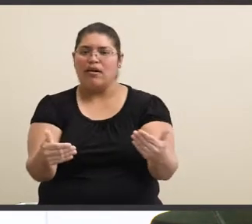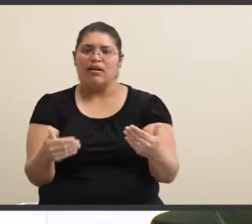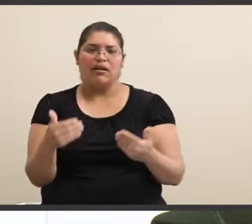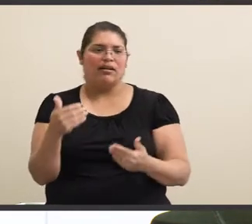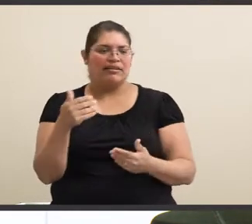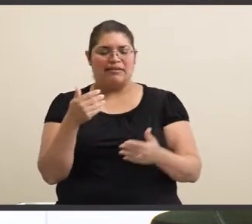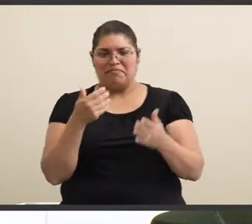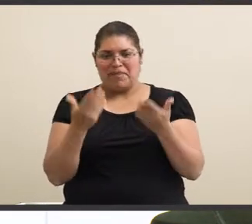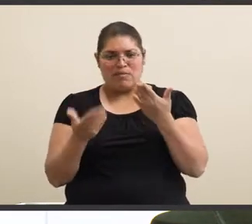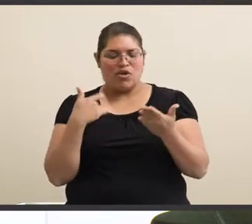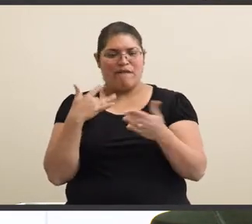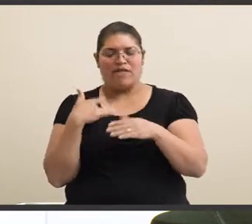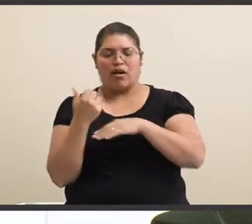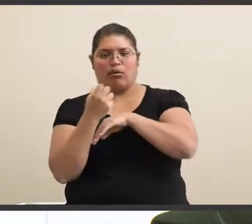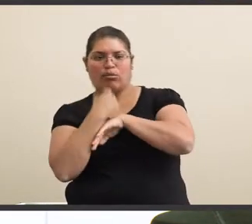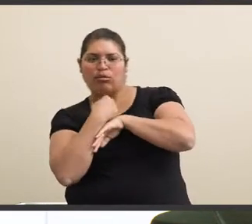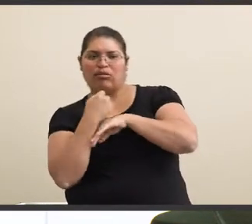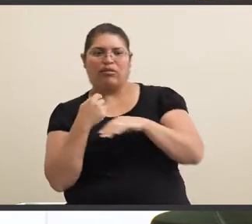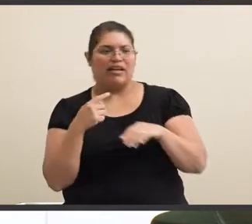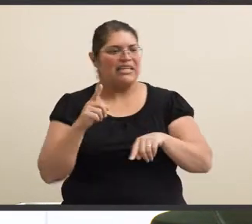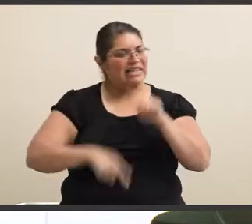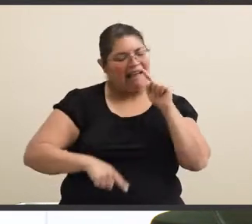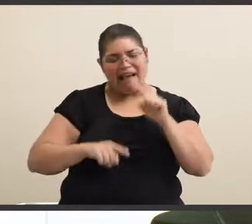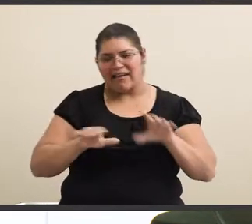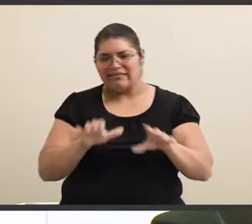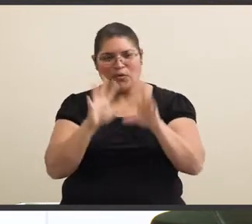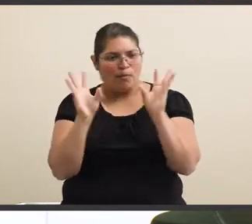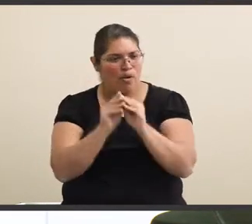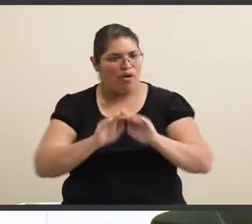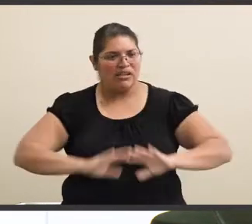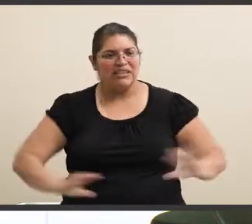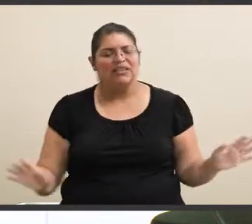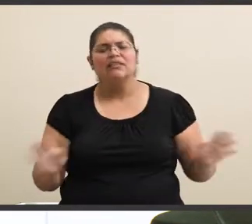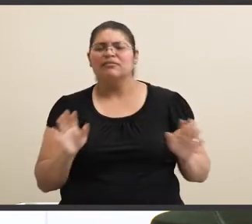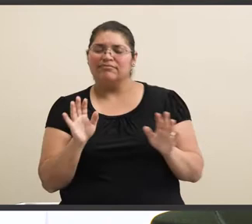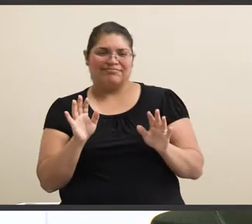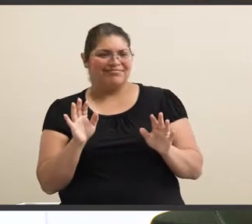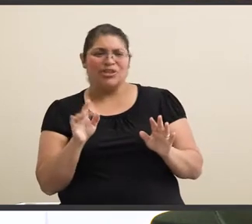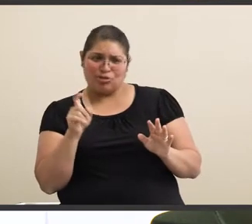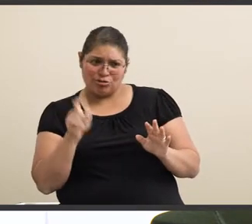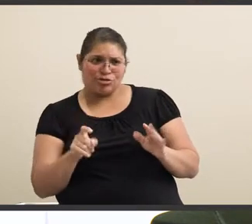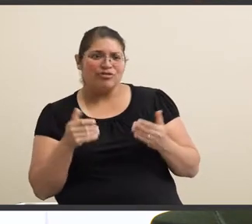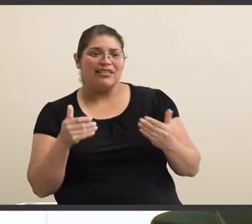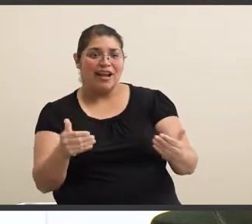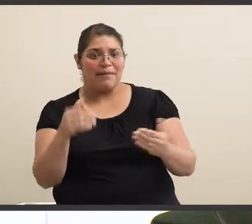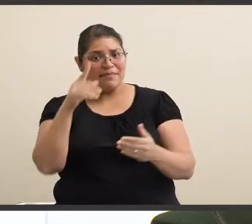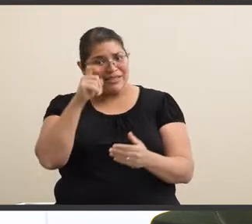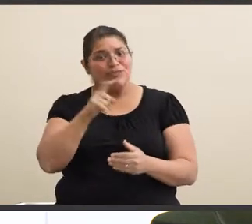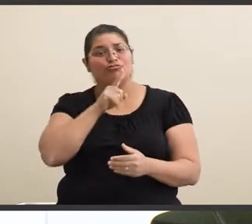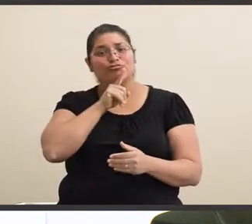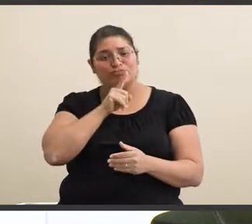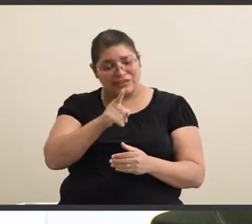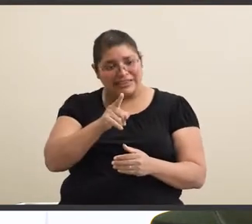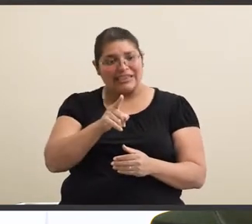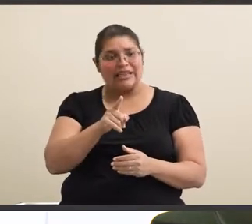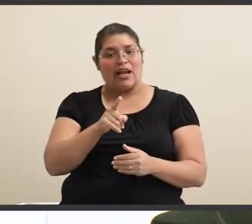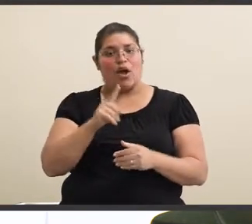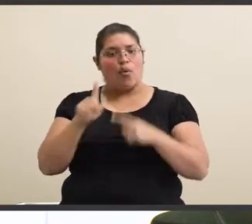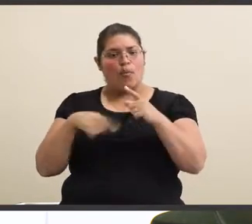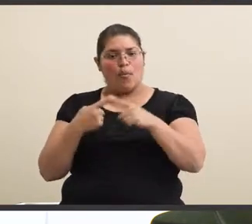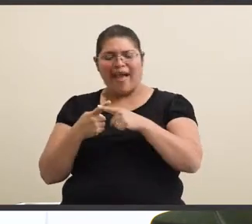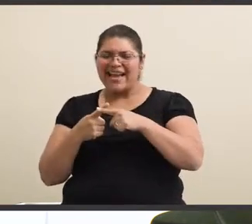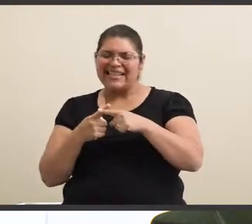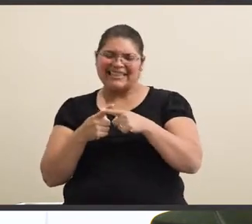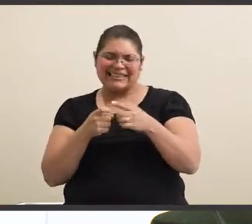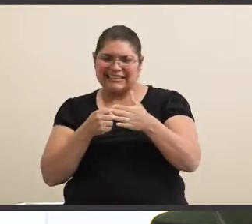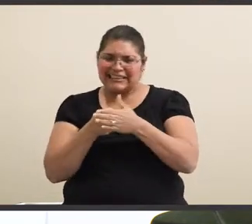defeated, where you feel like you can't do it anymore. Because, I'm sorry, because it's really, once you push past